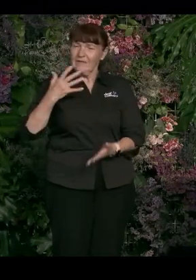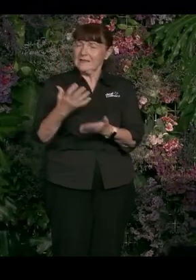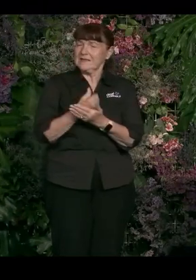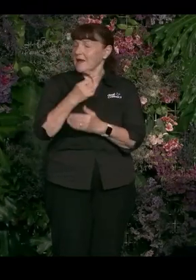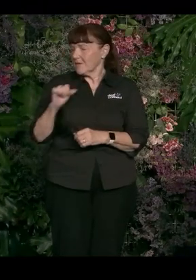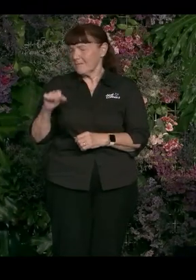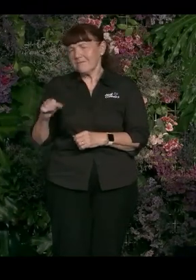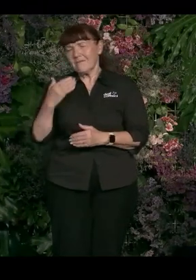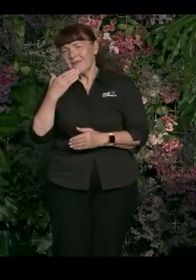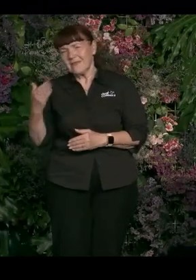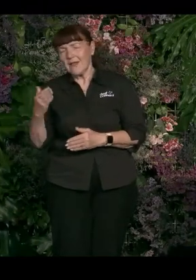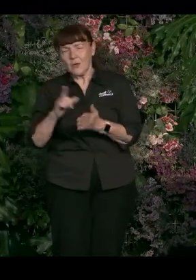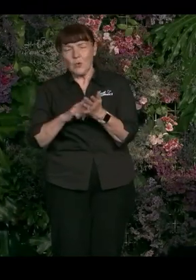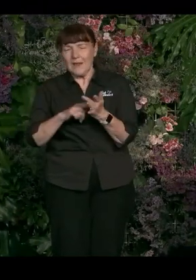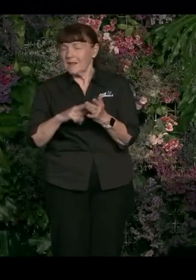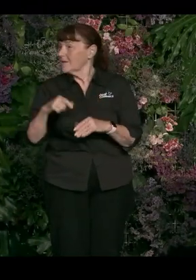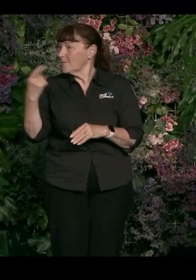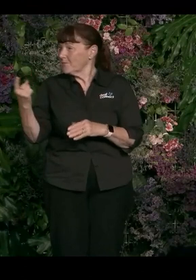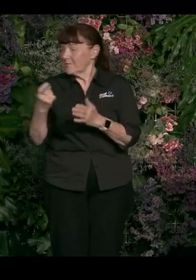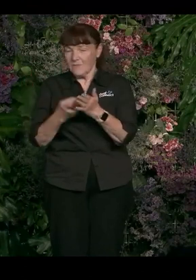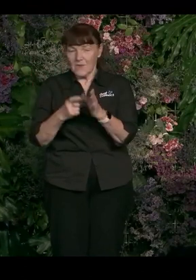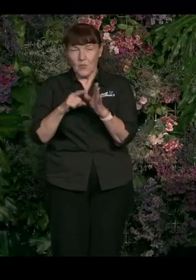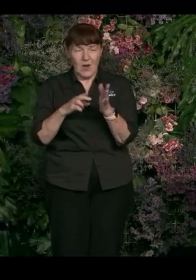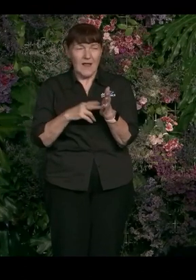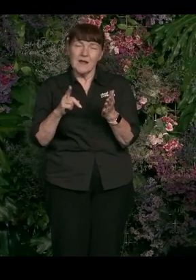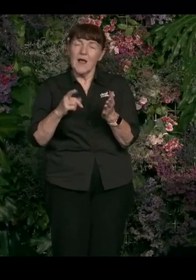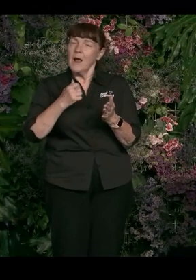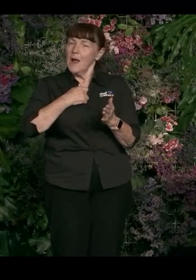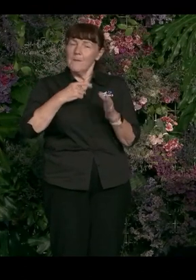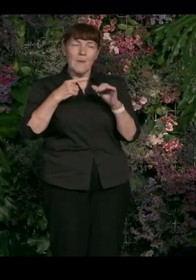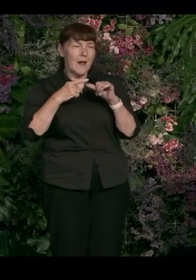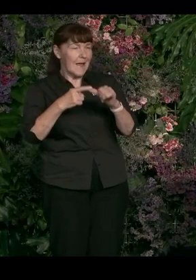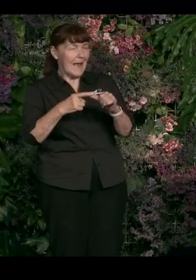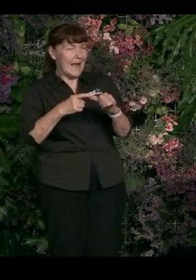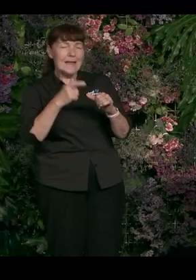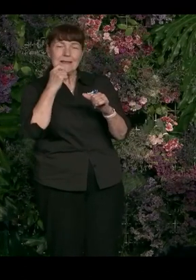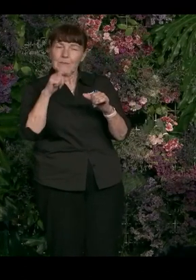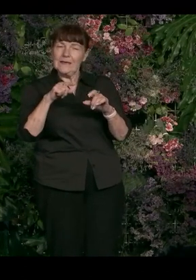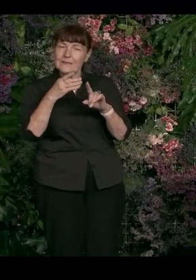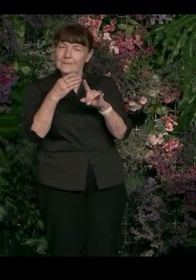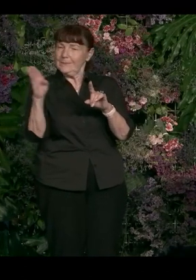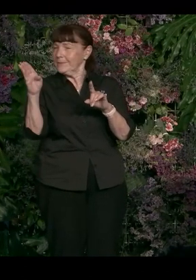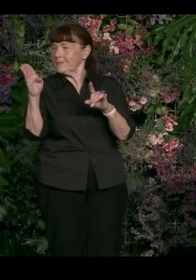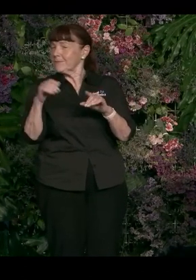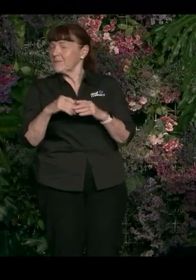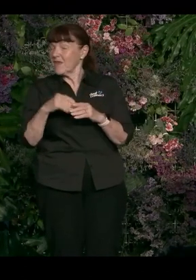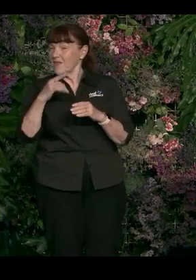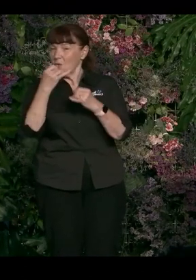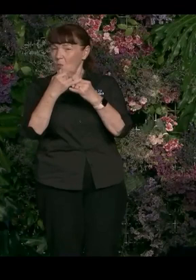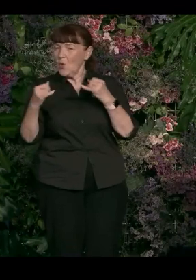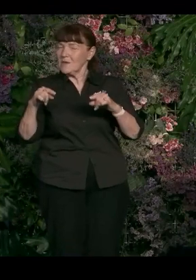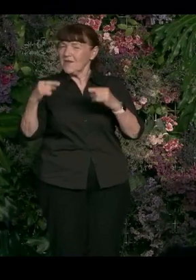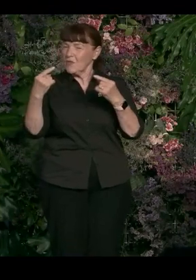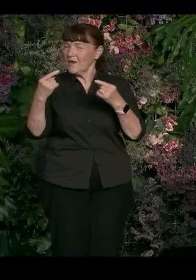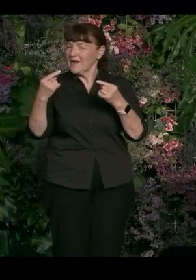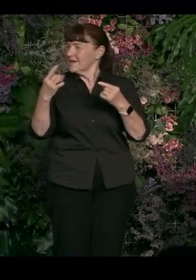Yeah, great. Thank you. Brian? Yeah, I'll probably take my answer in a bit of a different direction probably. I think the biggest threat is about the